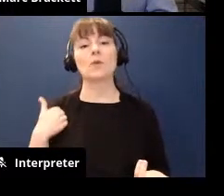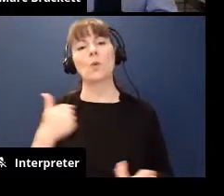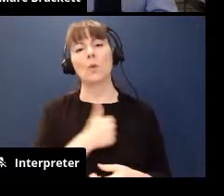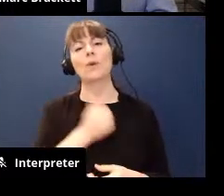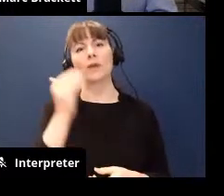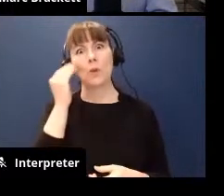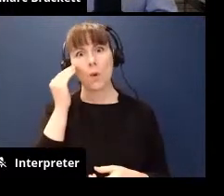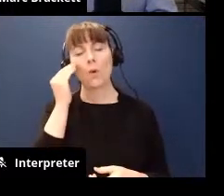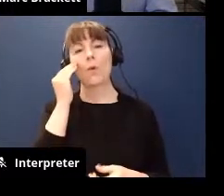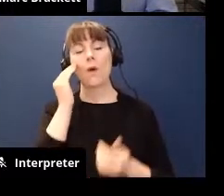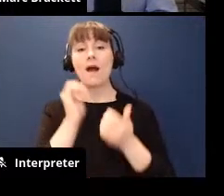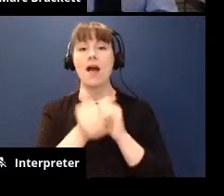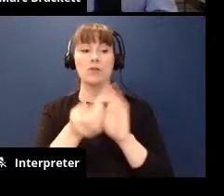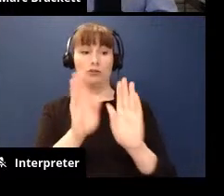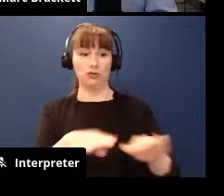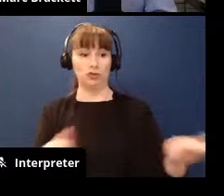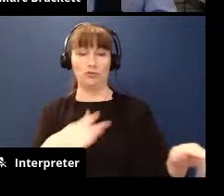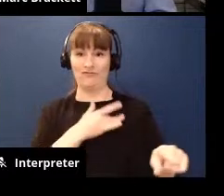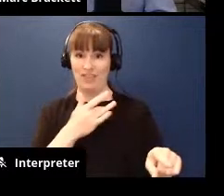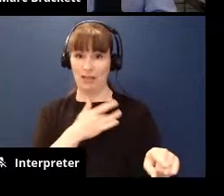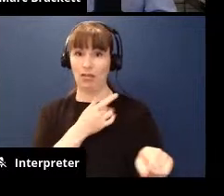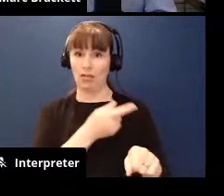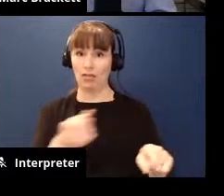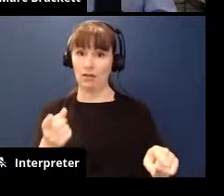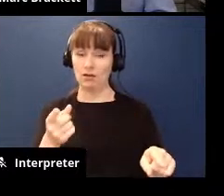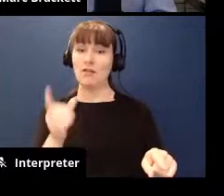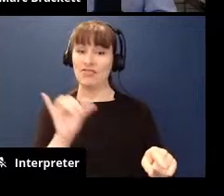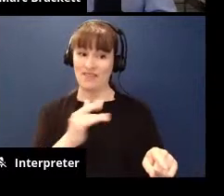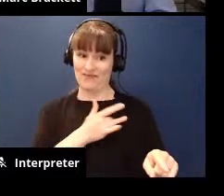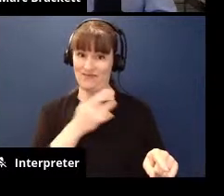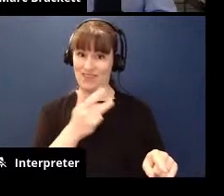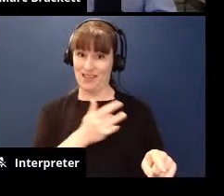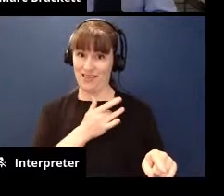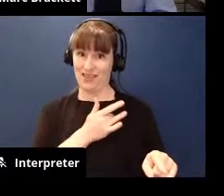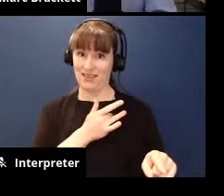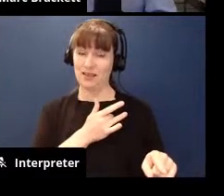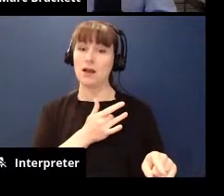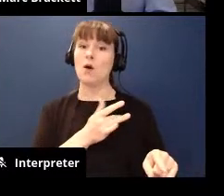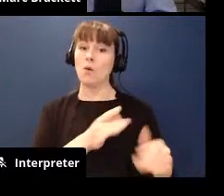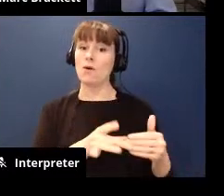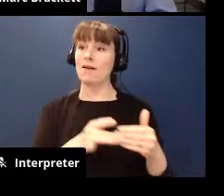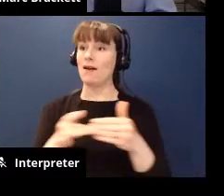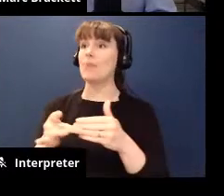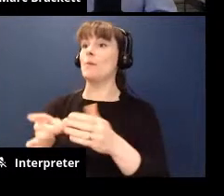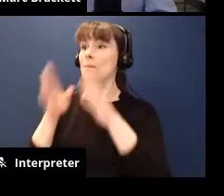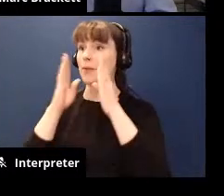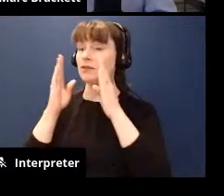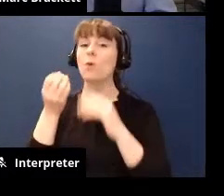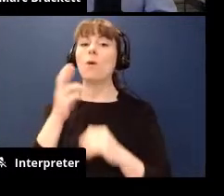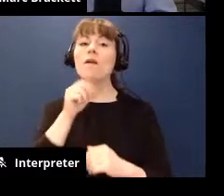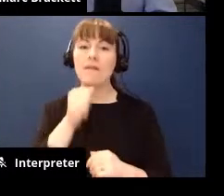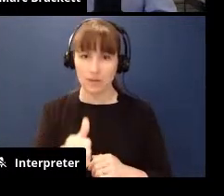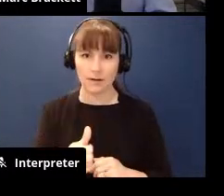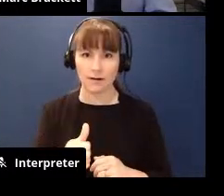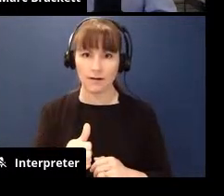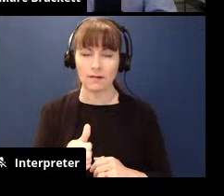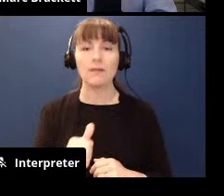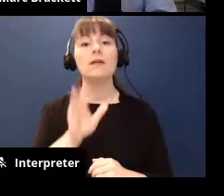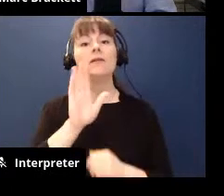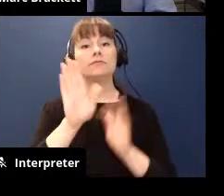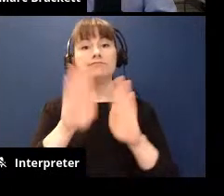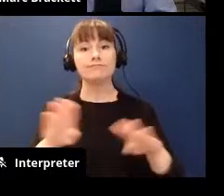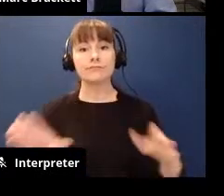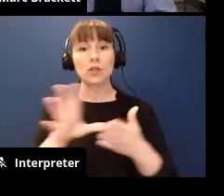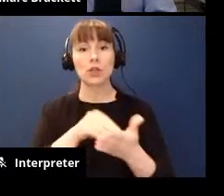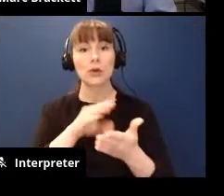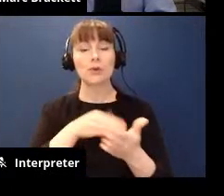know that how our children feel is driving whether or not they're paying attention think about it your children learn what